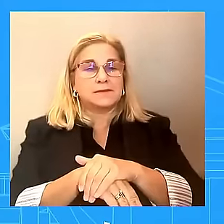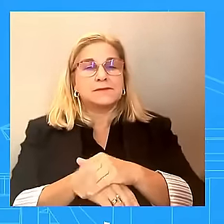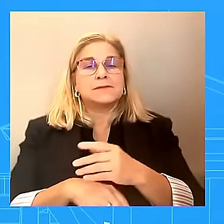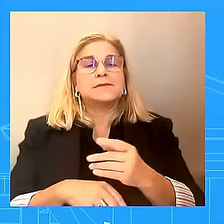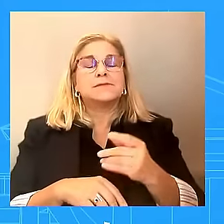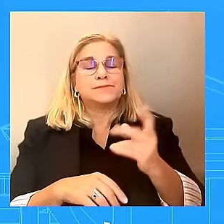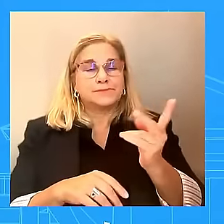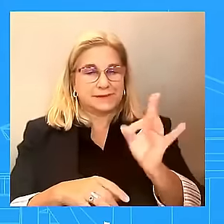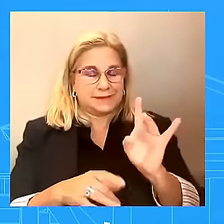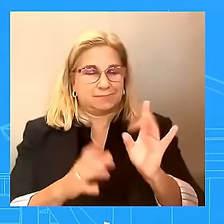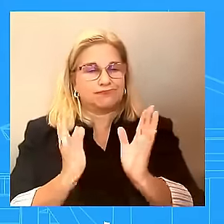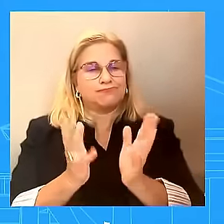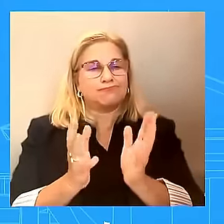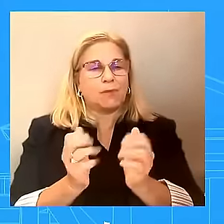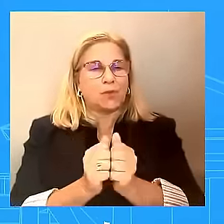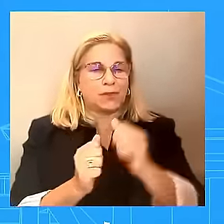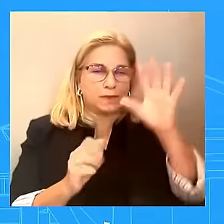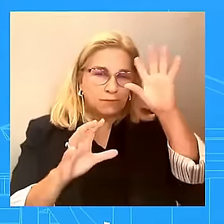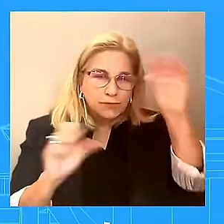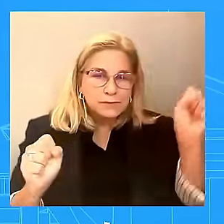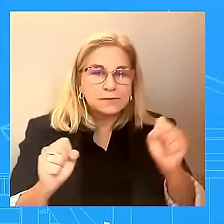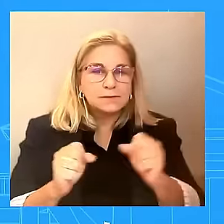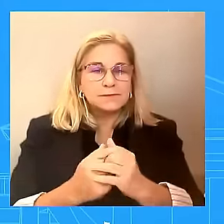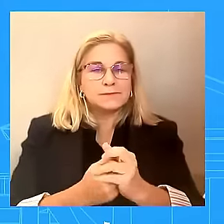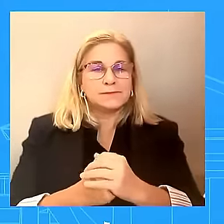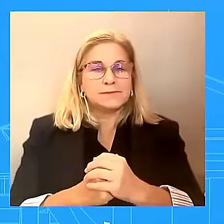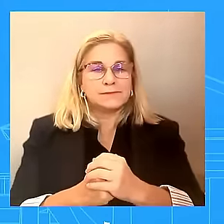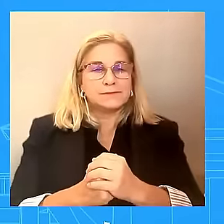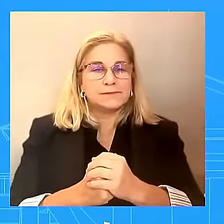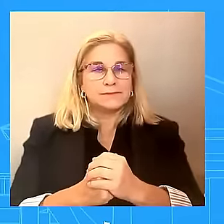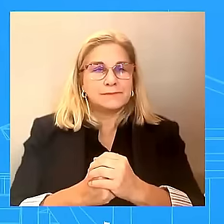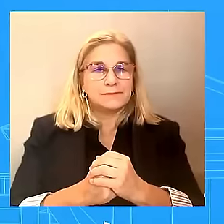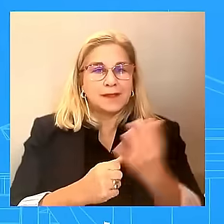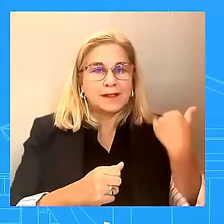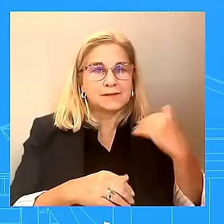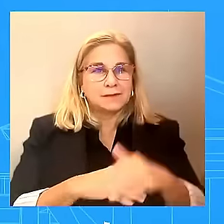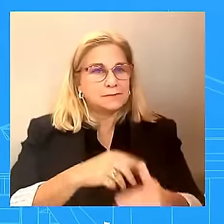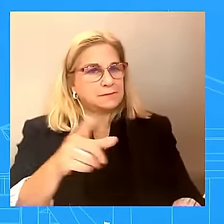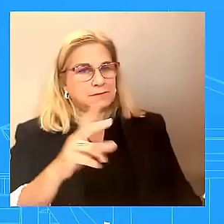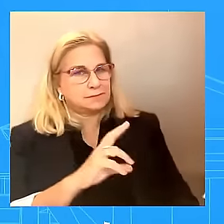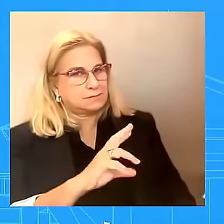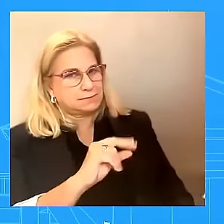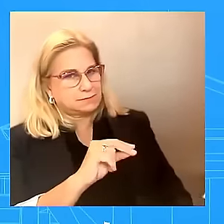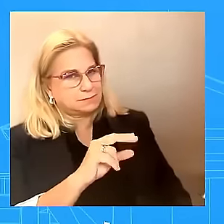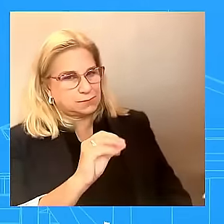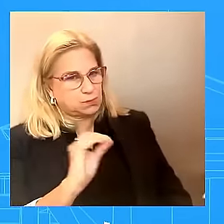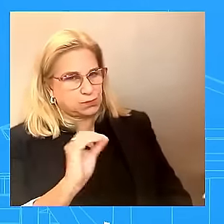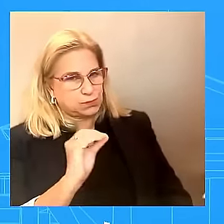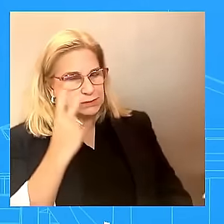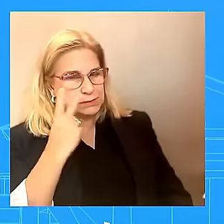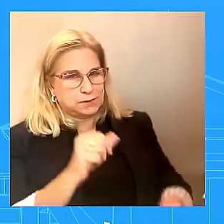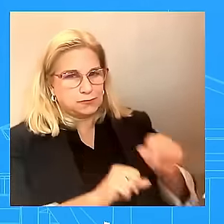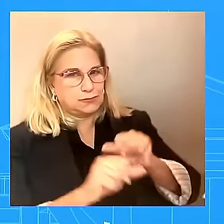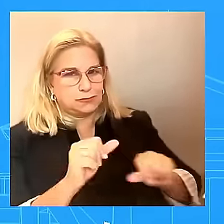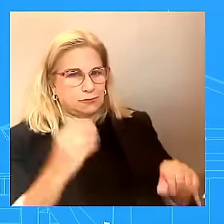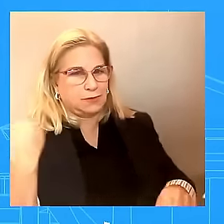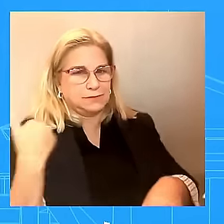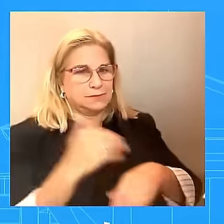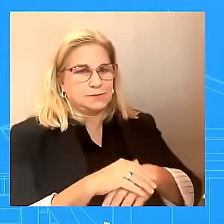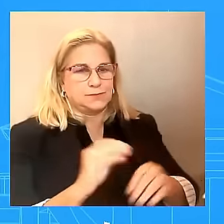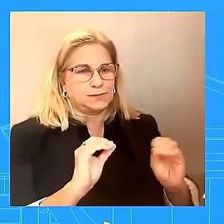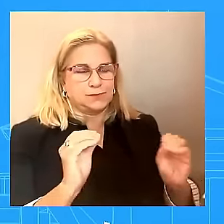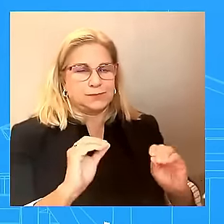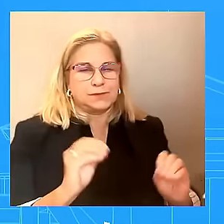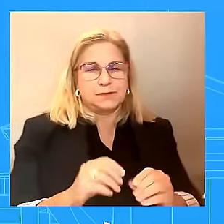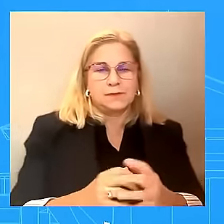and they did not speak. Okay, Madam Chair. You just mentioned that obviously you expect the two leaders today to discuss the issue of the